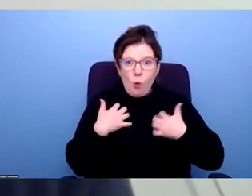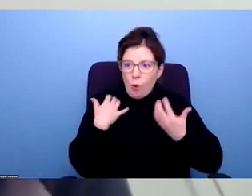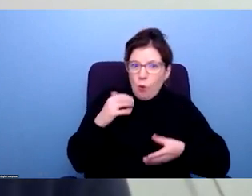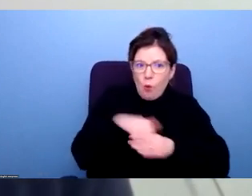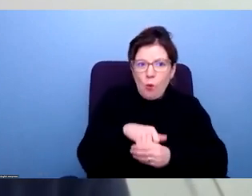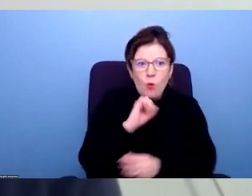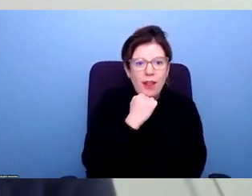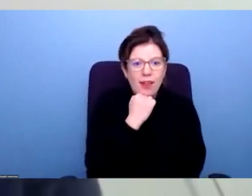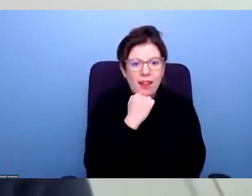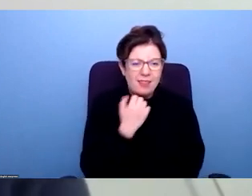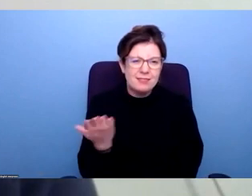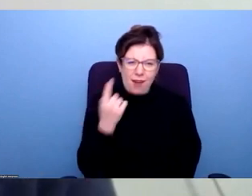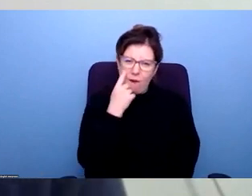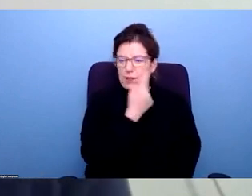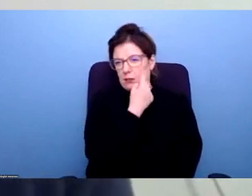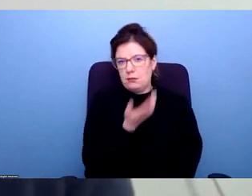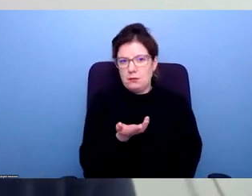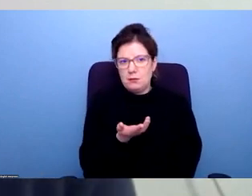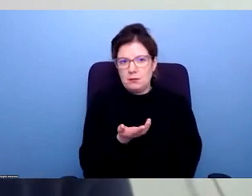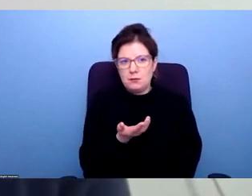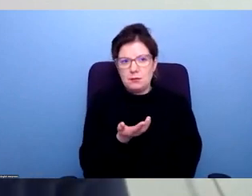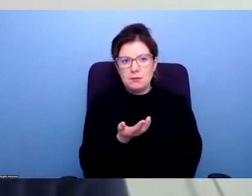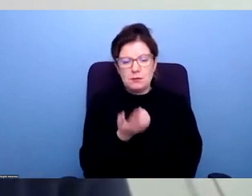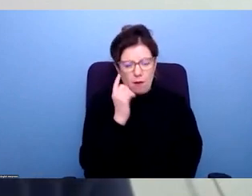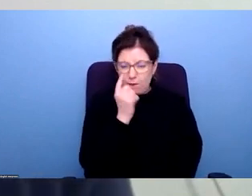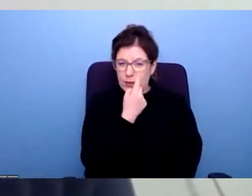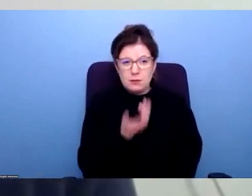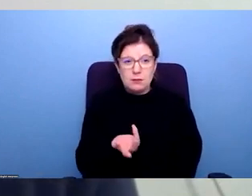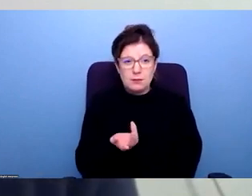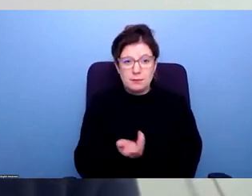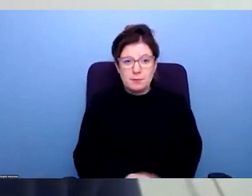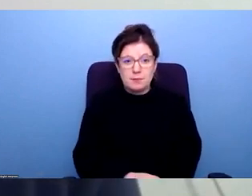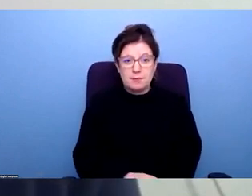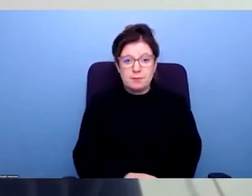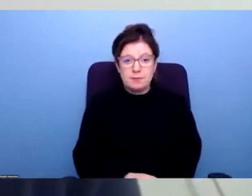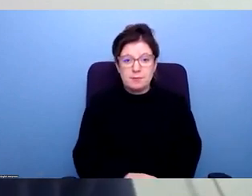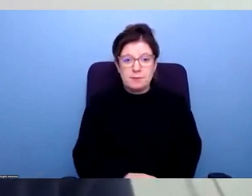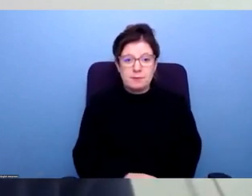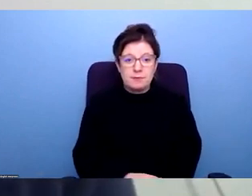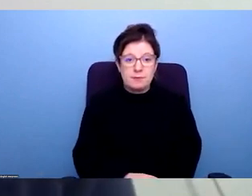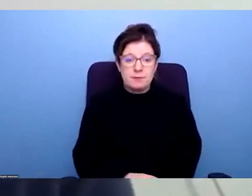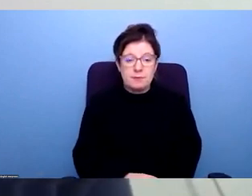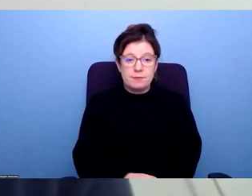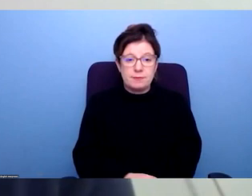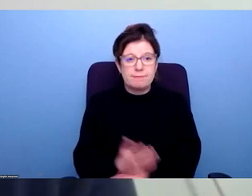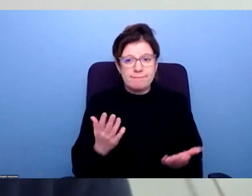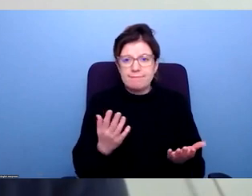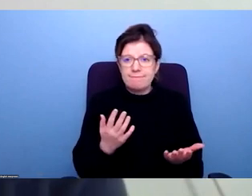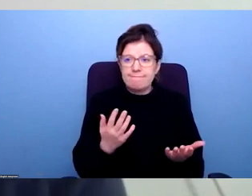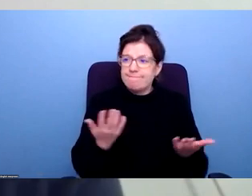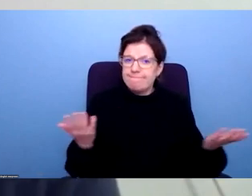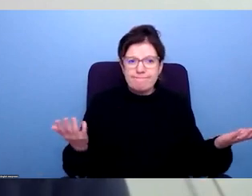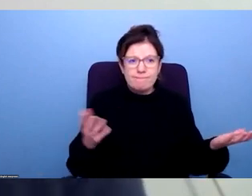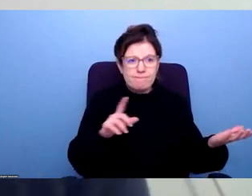of every day, it's kind of obvious, isn't it, it kind of feels so obvious. And so it's sometimes it's kind of you left a bit staggered as to